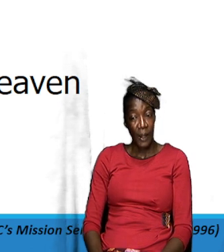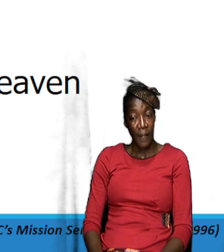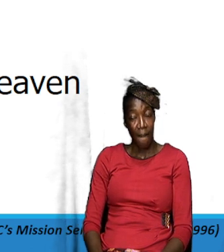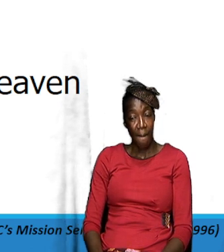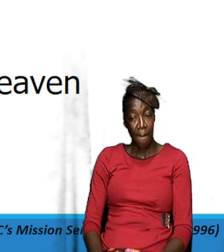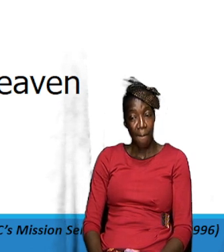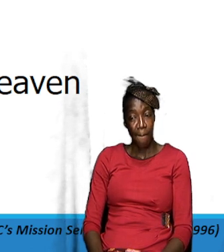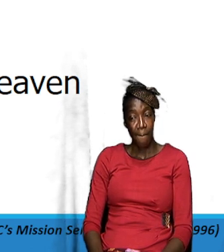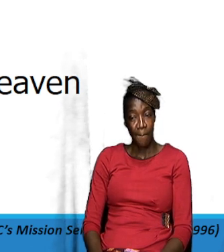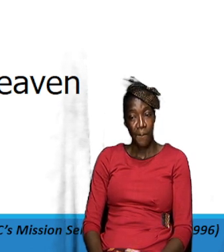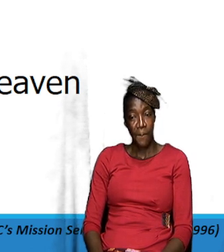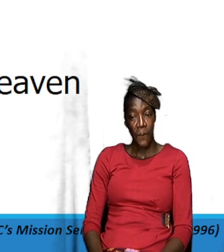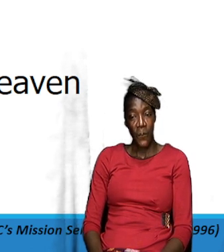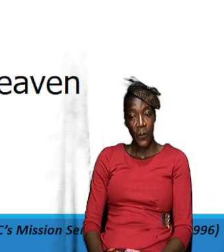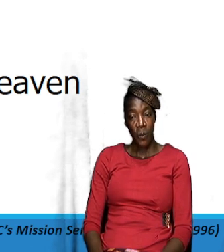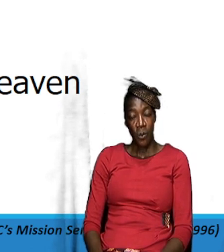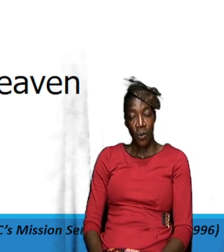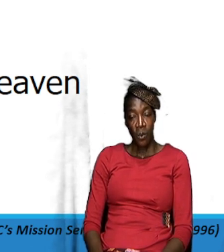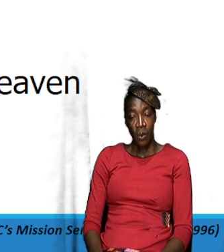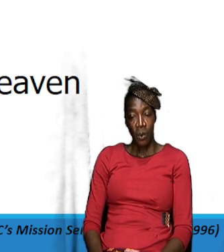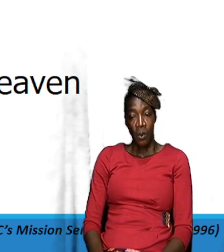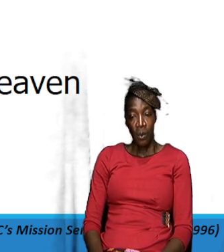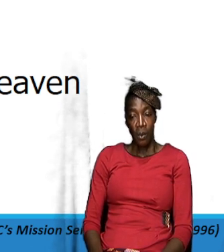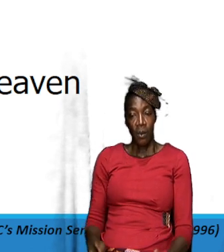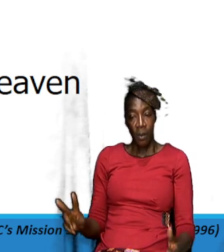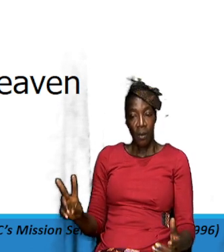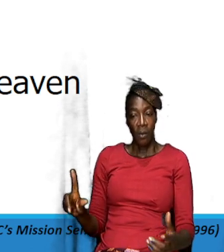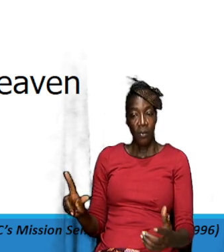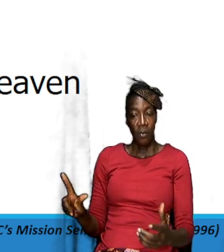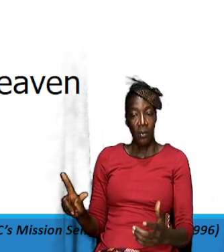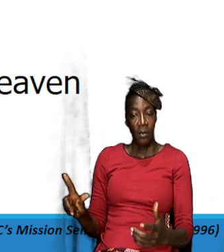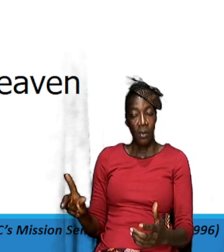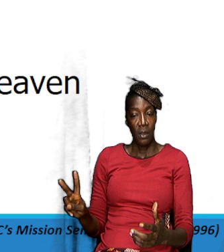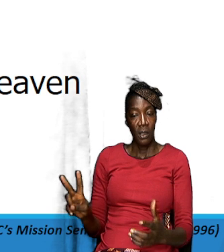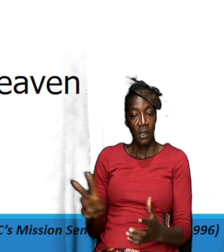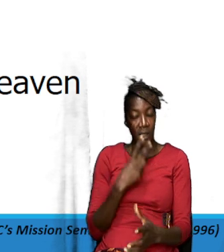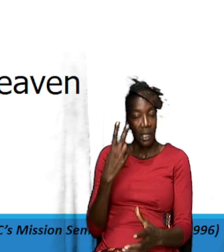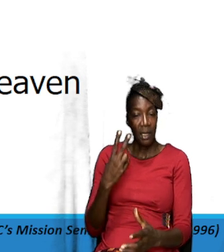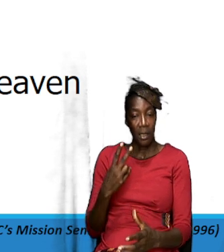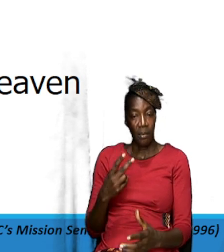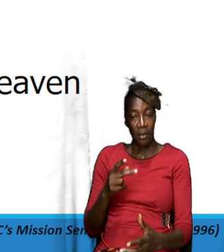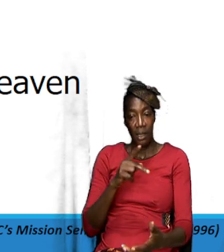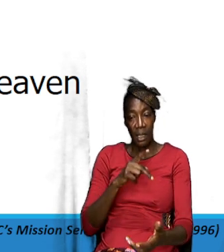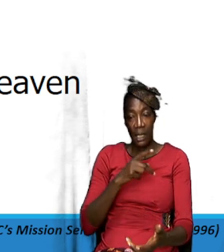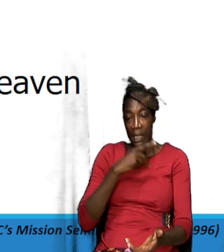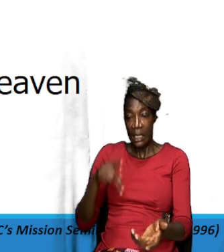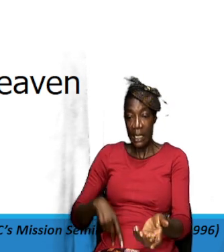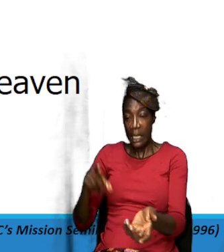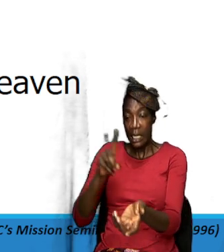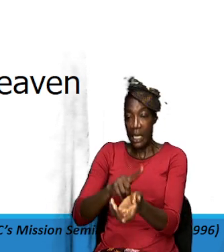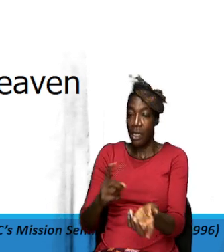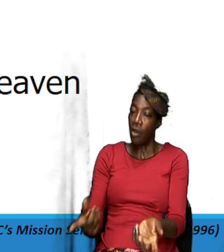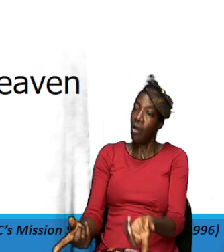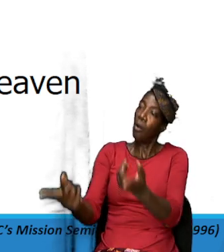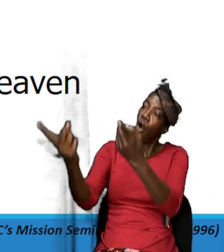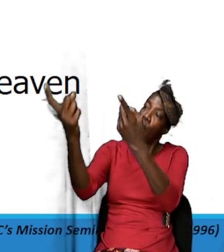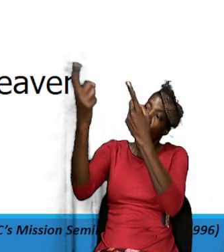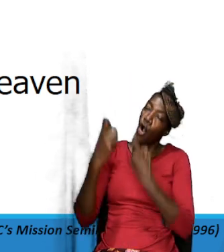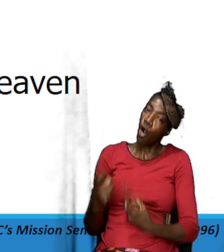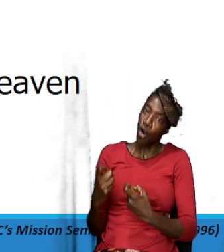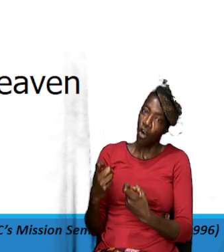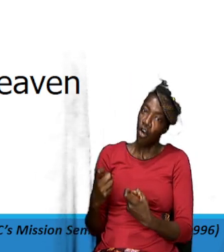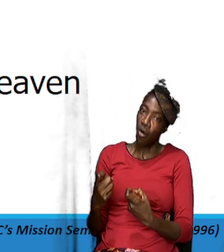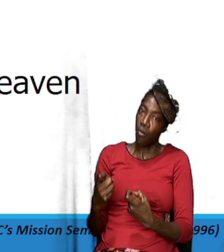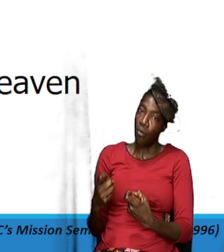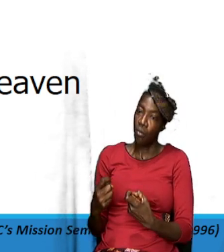so the second sorry the second petition is thy kingdom come this petition